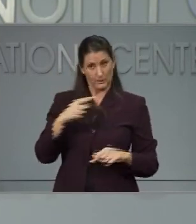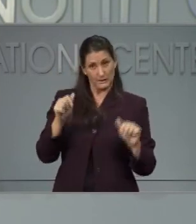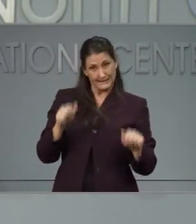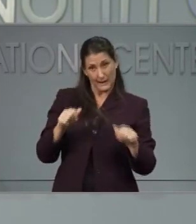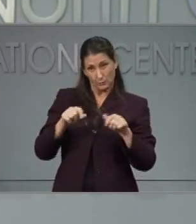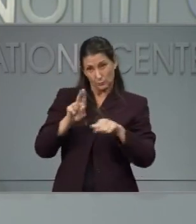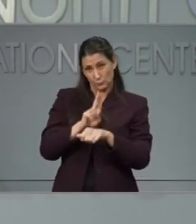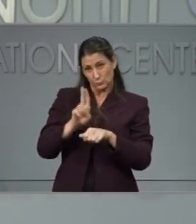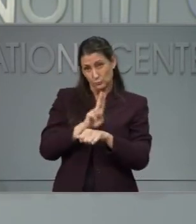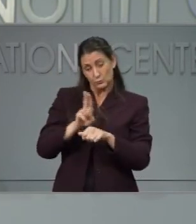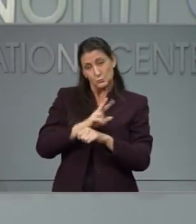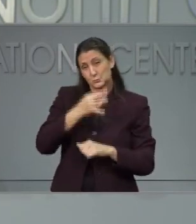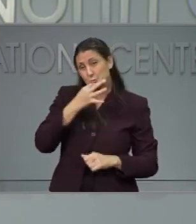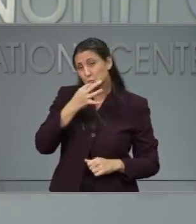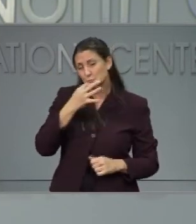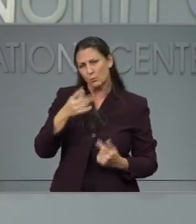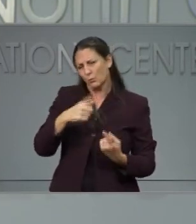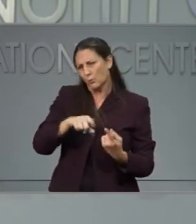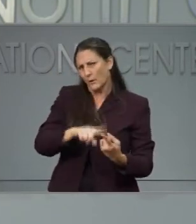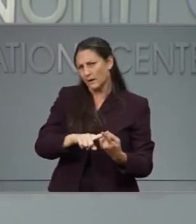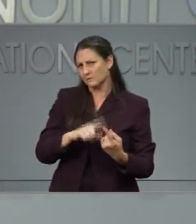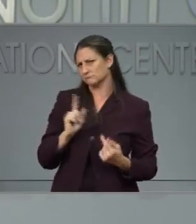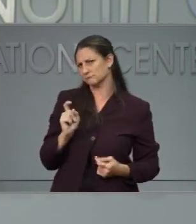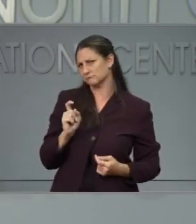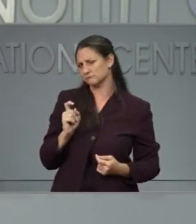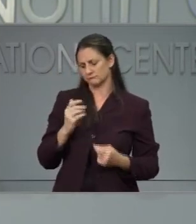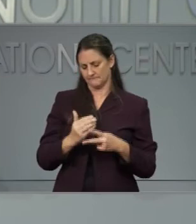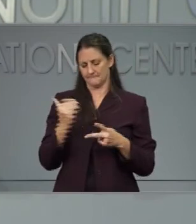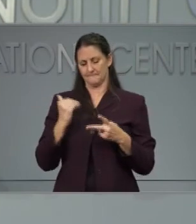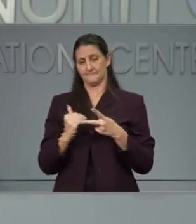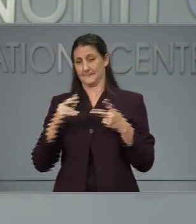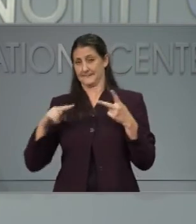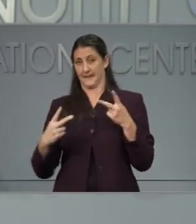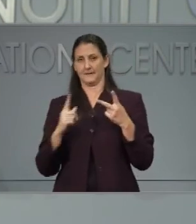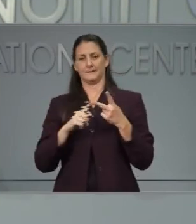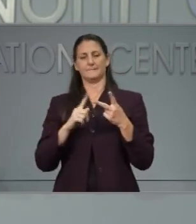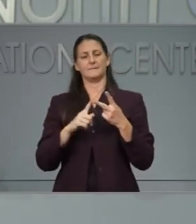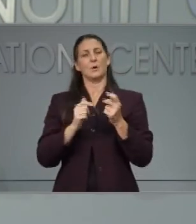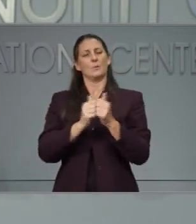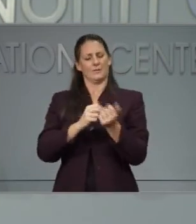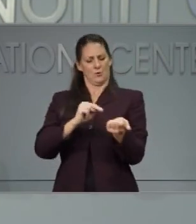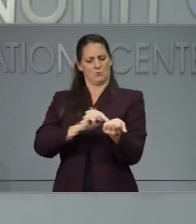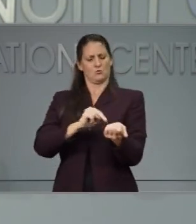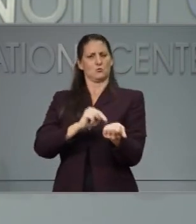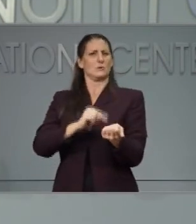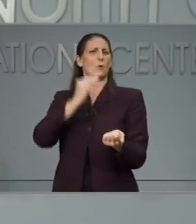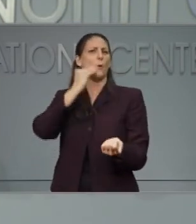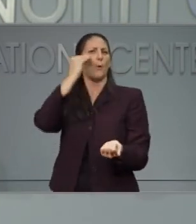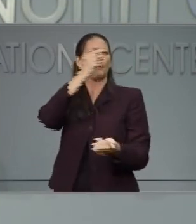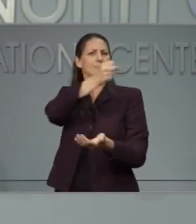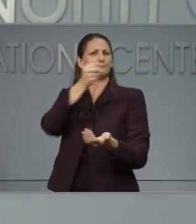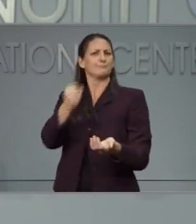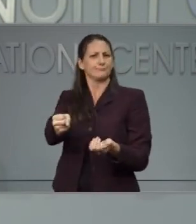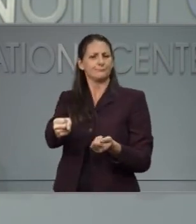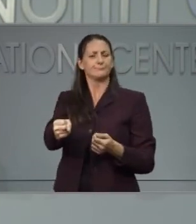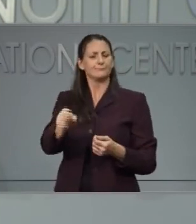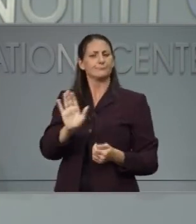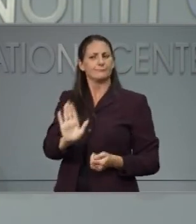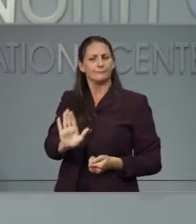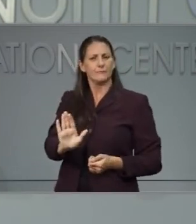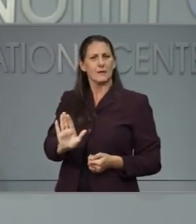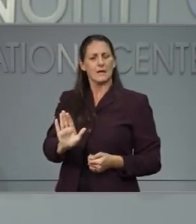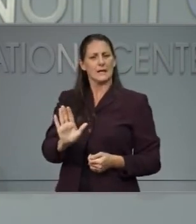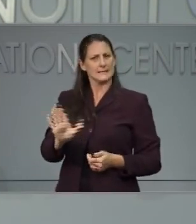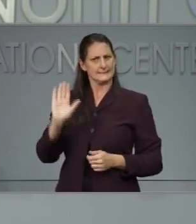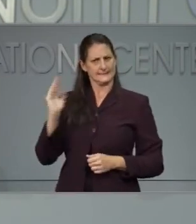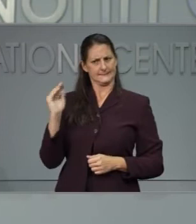impact us here in North Carolina? And also on the nursing home change. I just want to be clear. This is